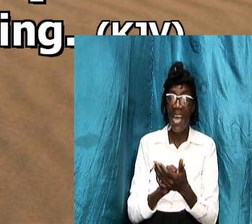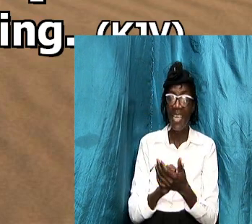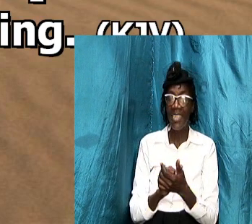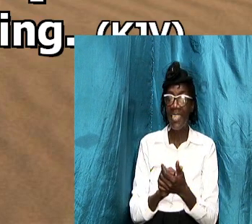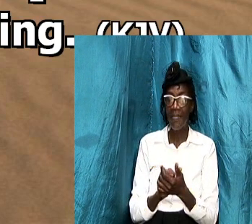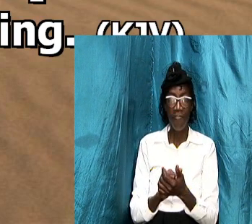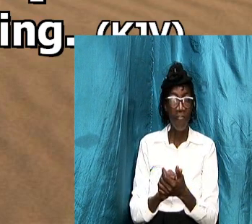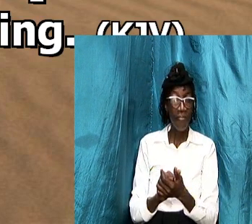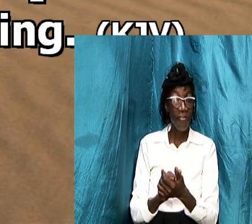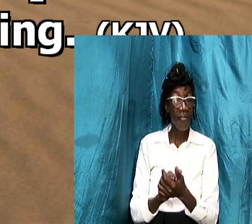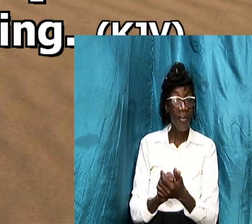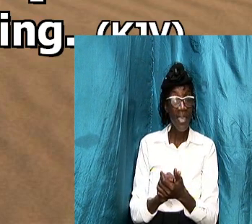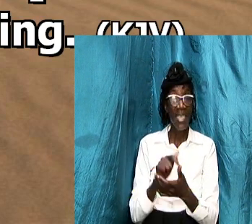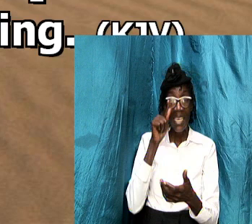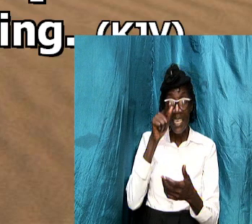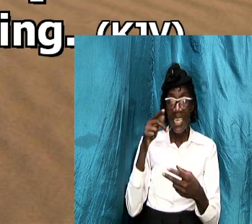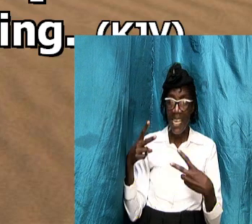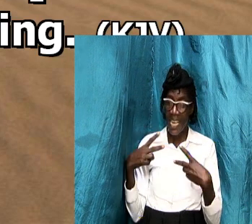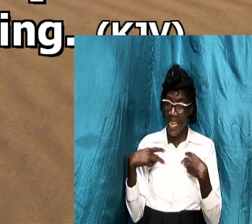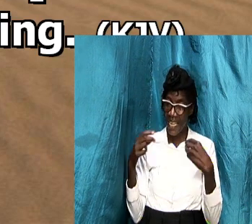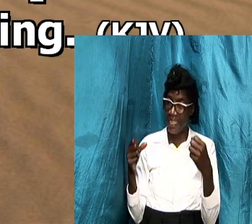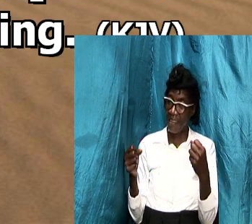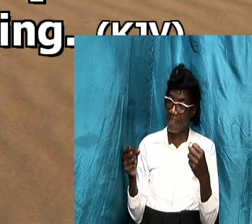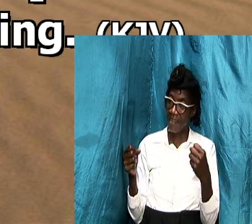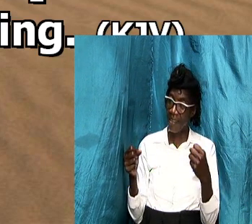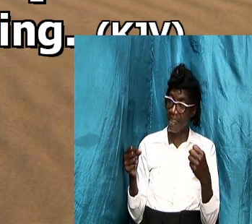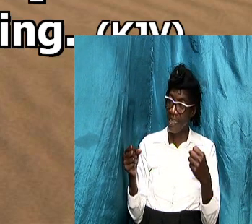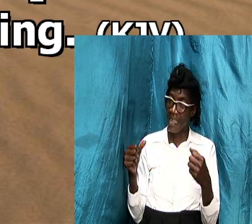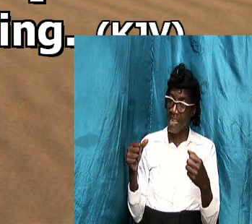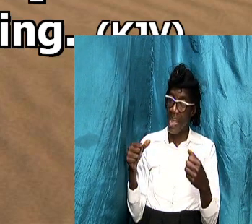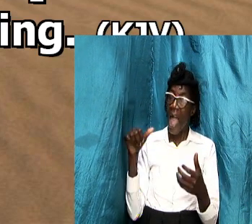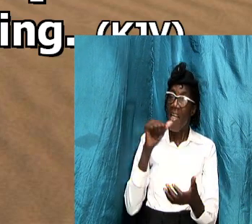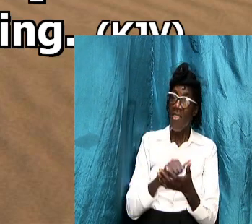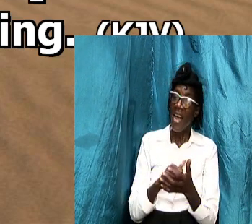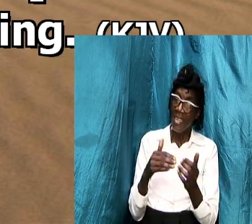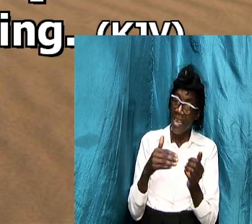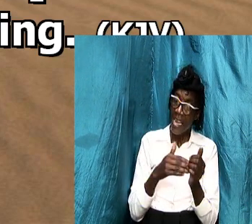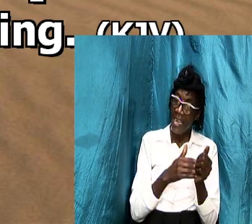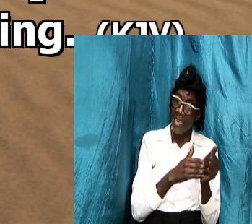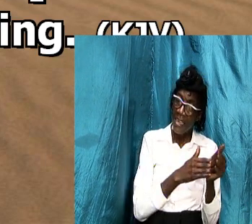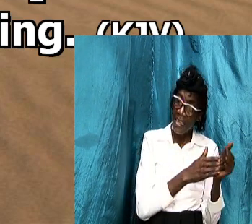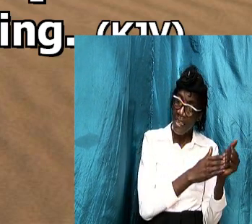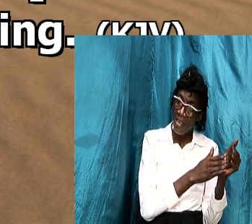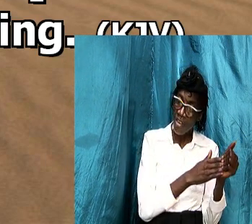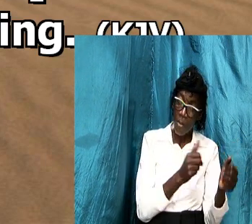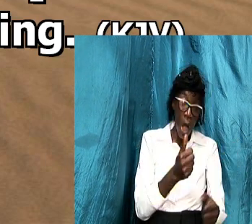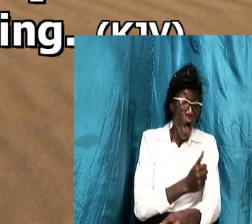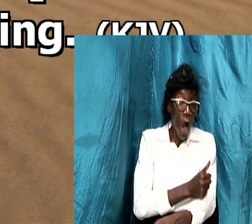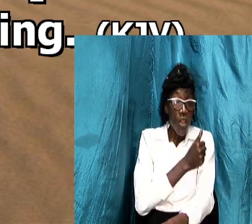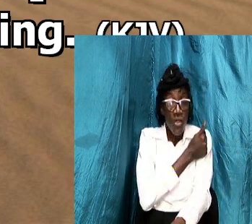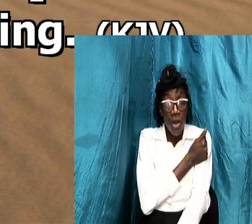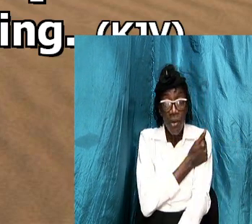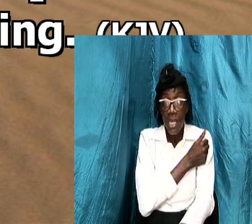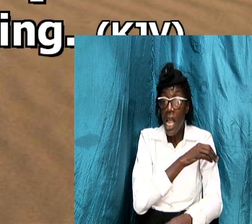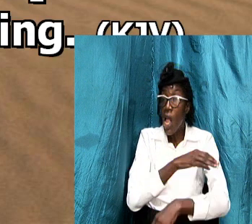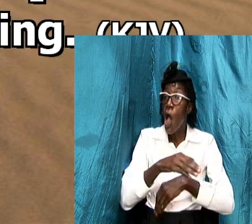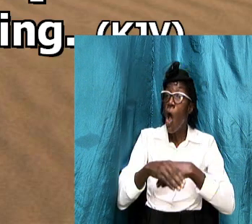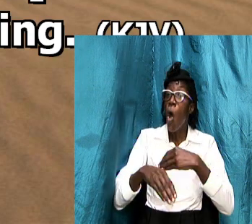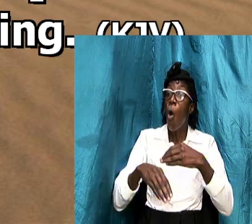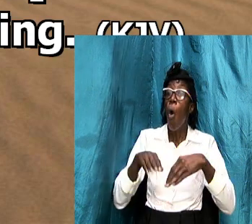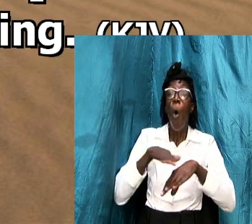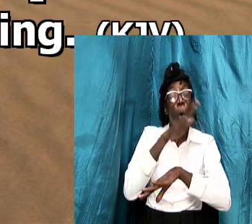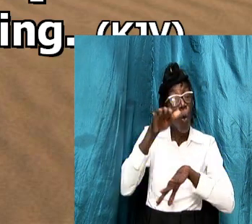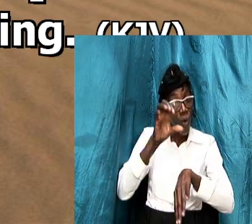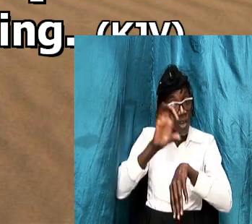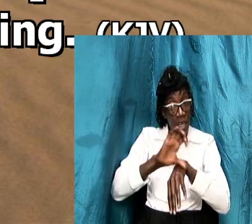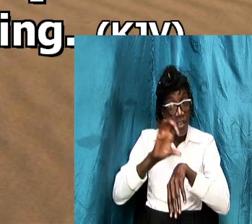has that leadership authority over the church and therefore we gladly submit